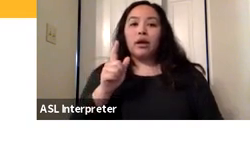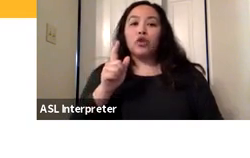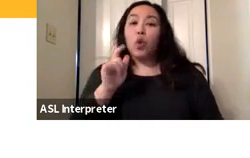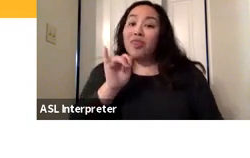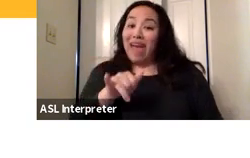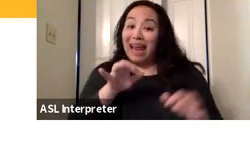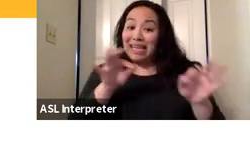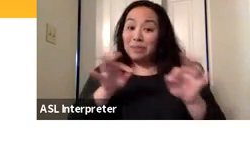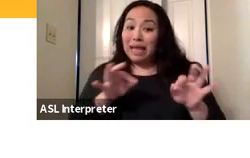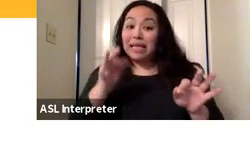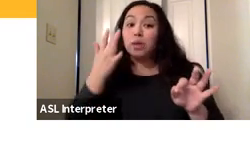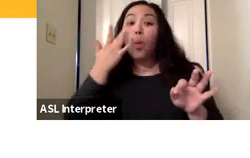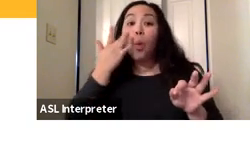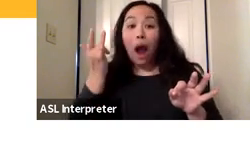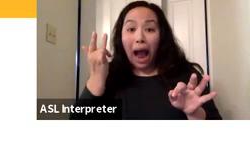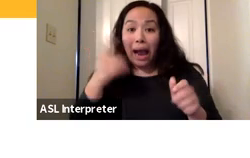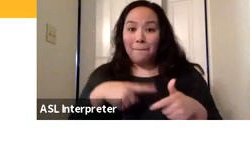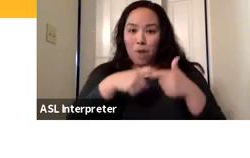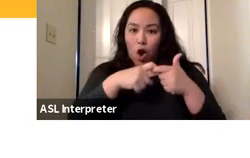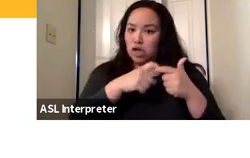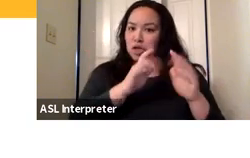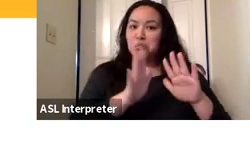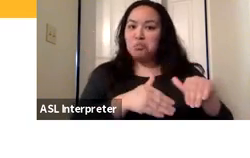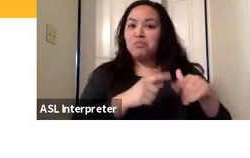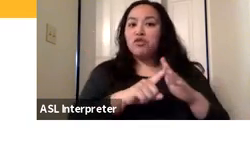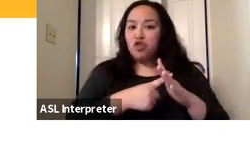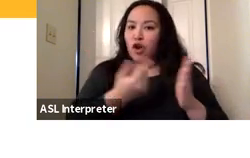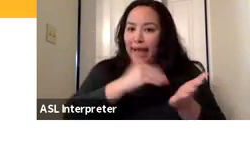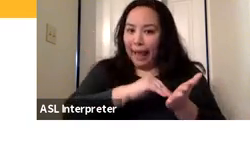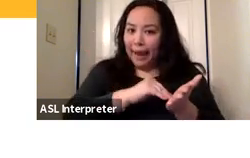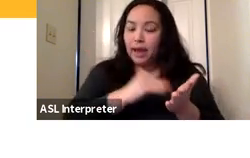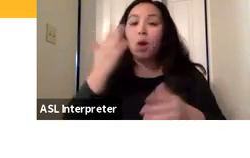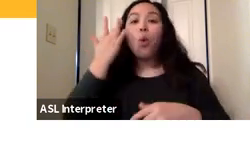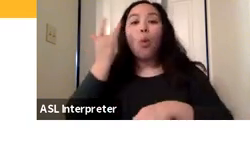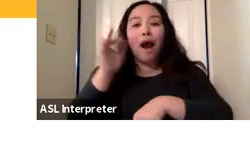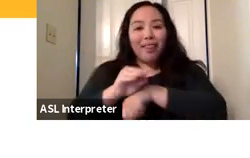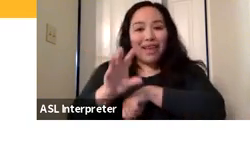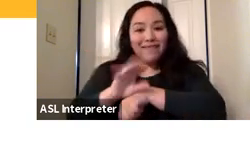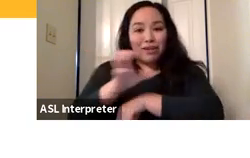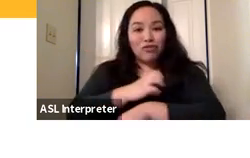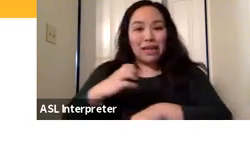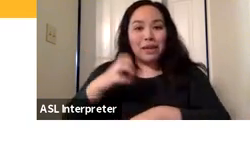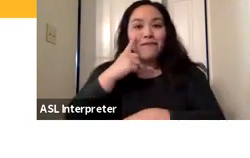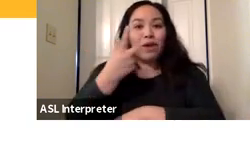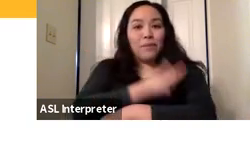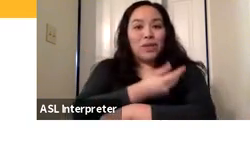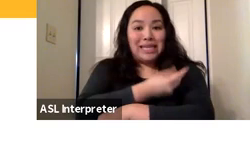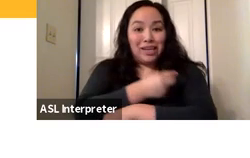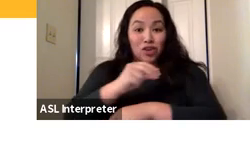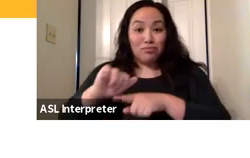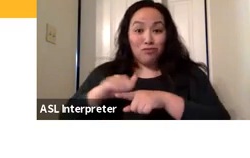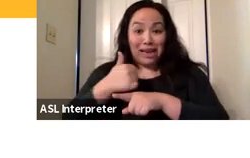the pause was ended. And the advisory committee on immunization practices, which is the experts,